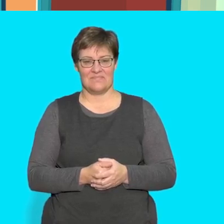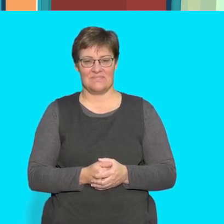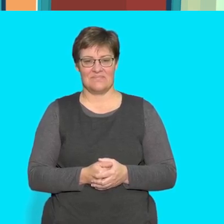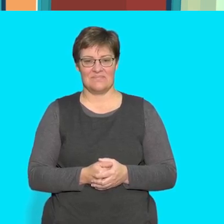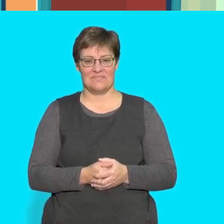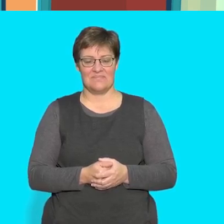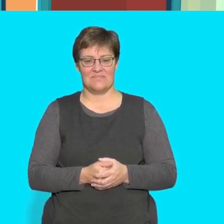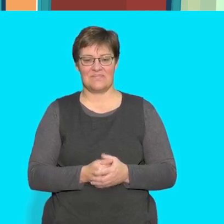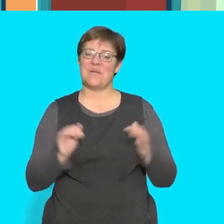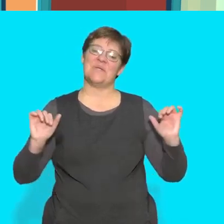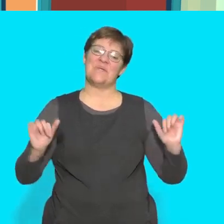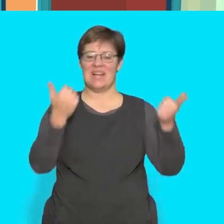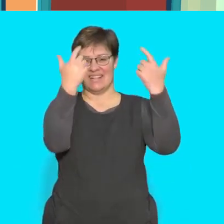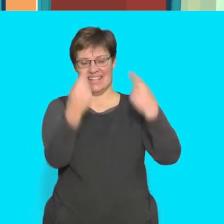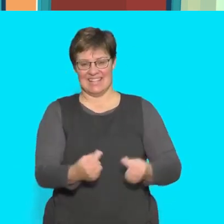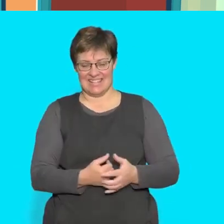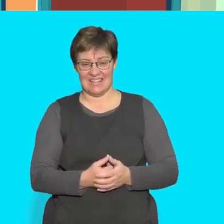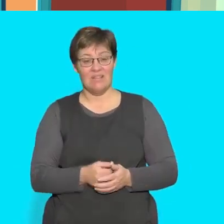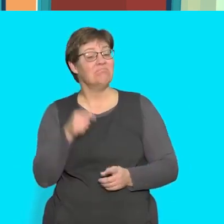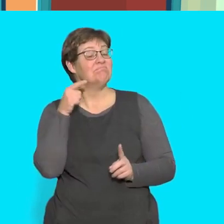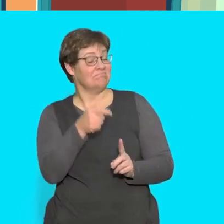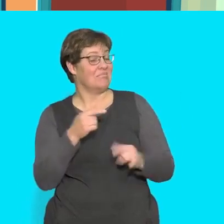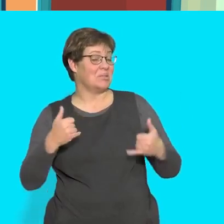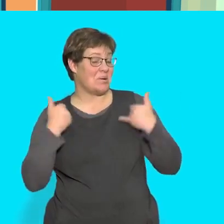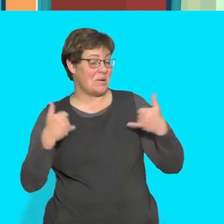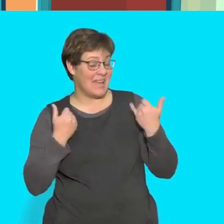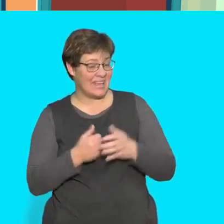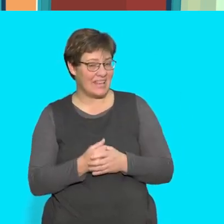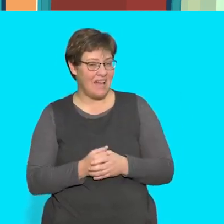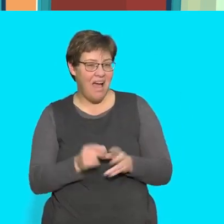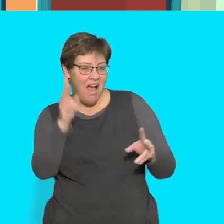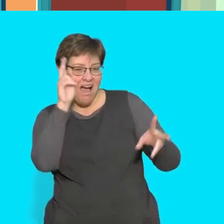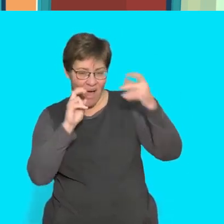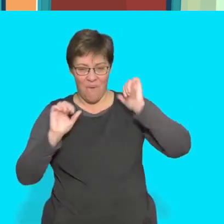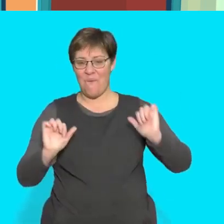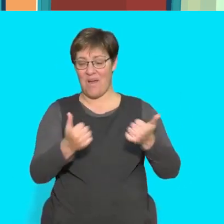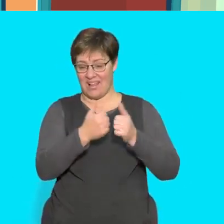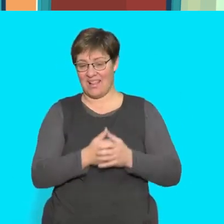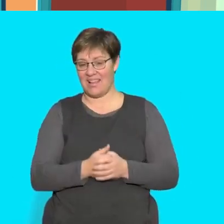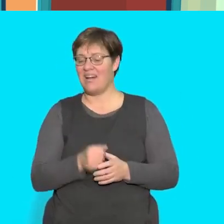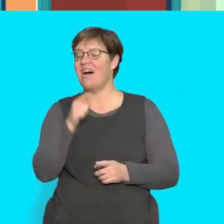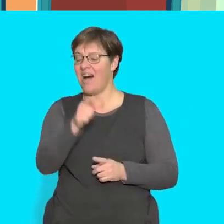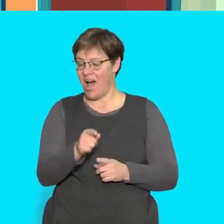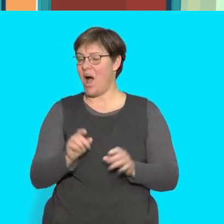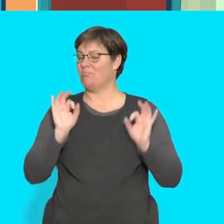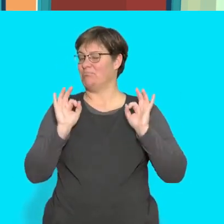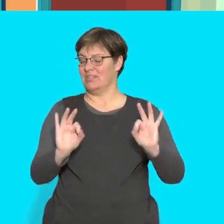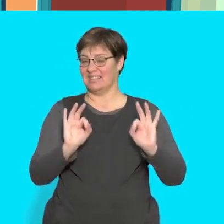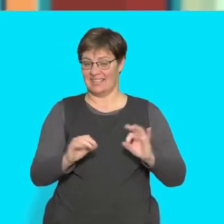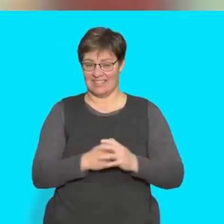well done that was fun you listened well you are brilliant